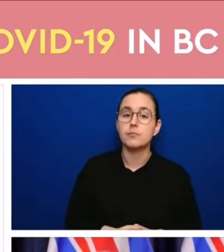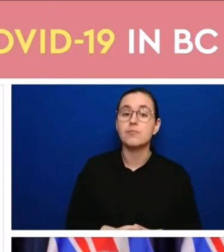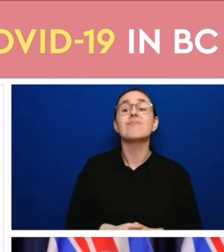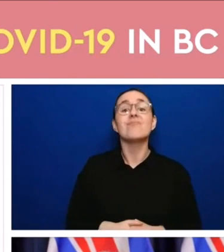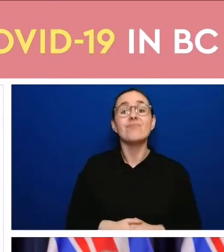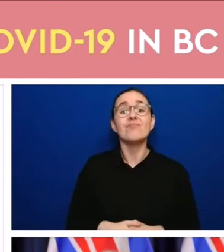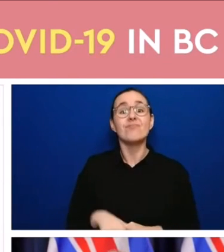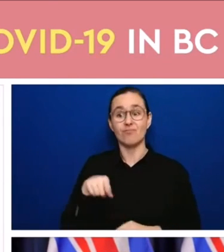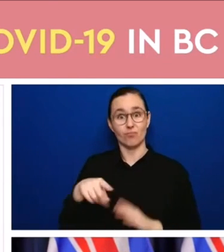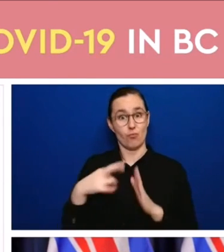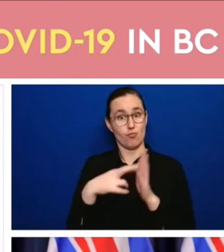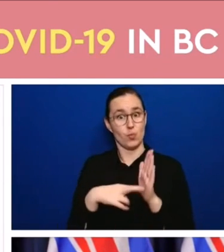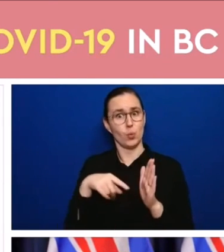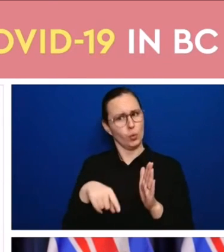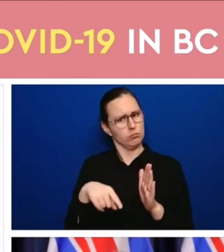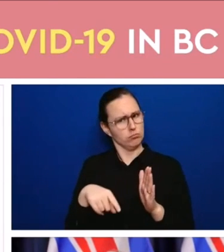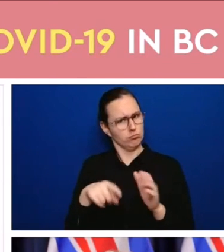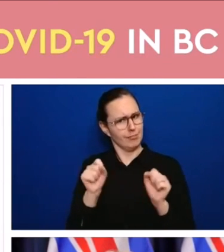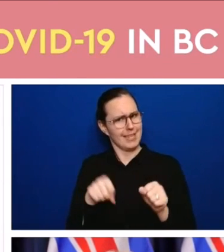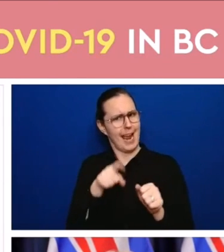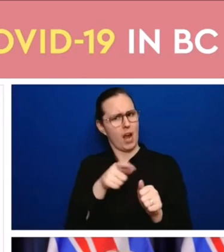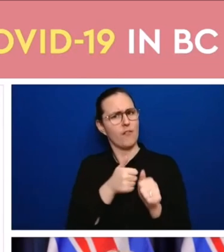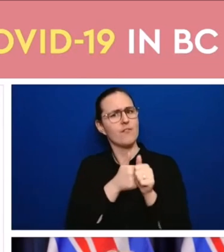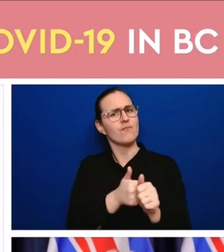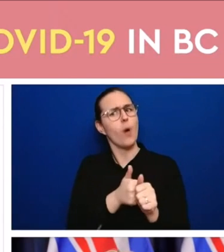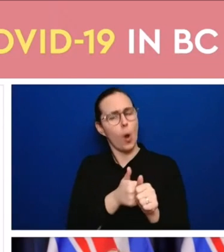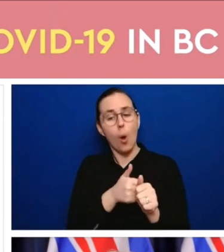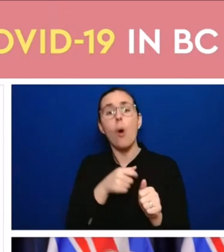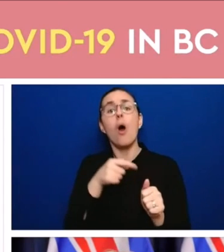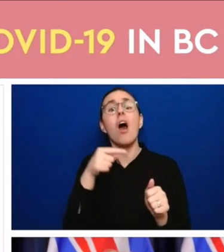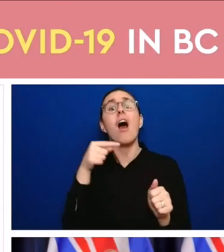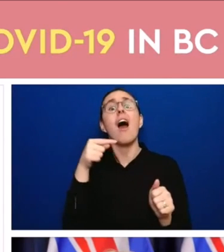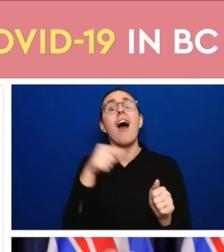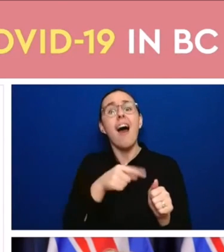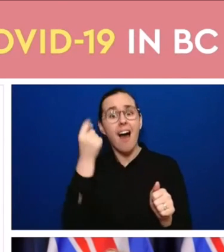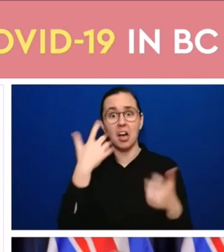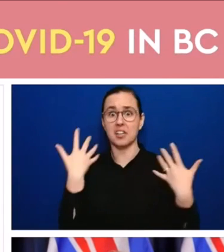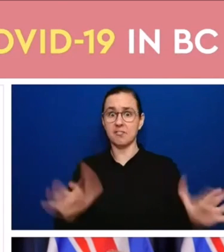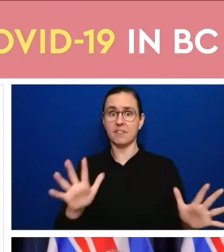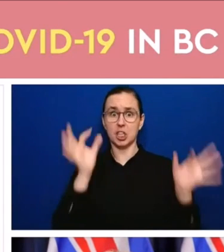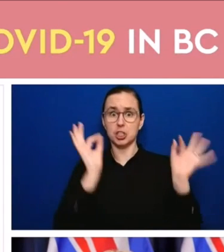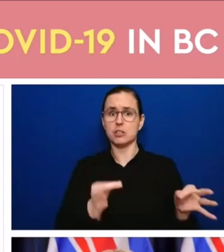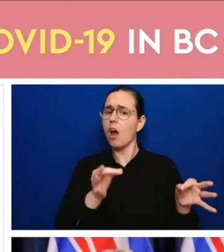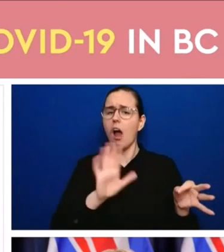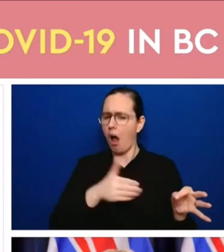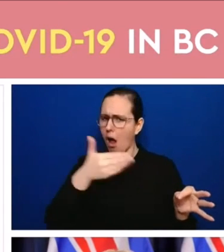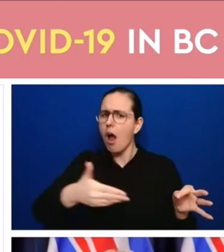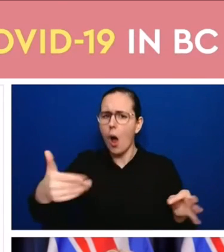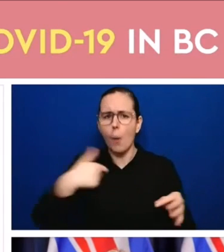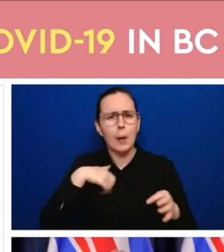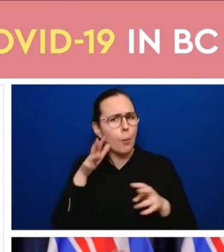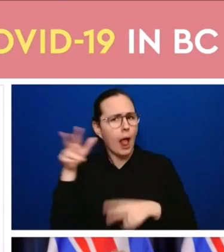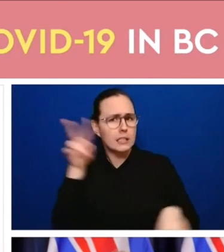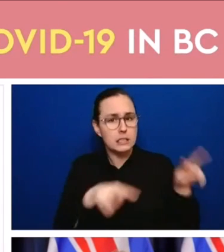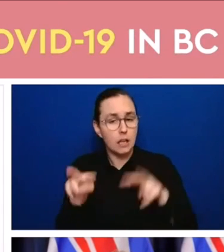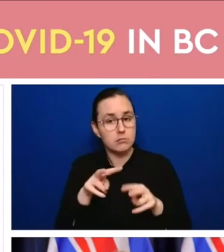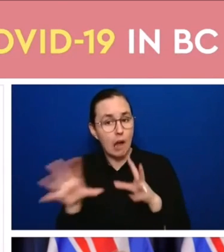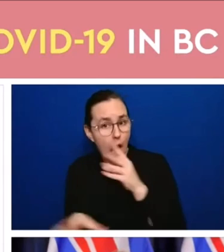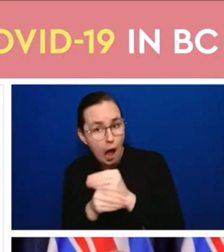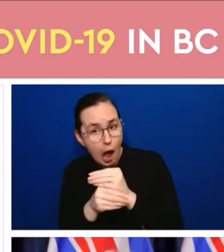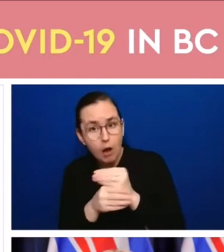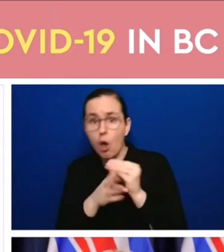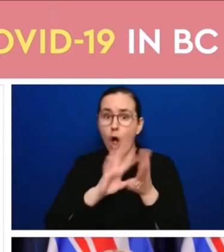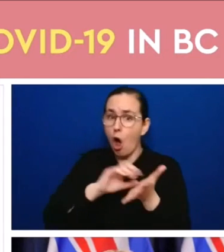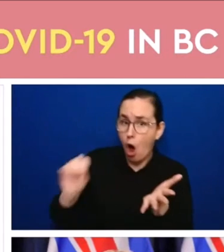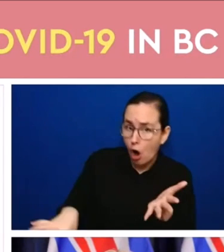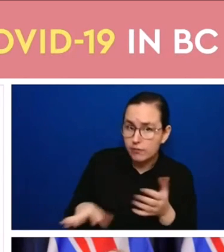and we're committing to reviewing them again by March 15th and letting people know where we are then based on the data and the surveillance that